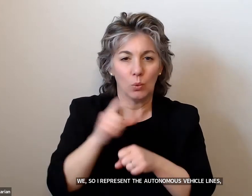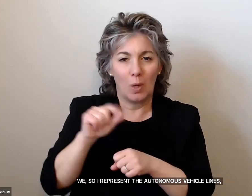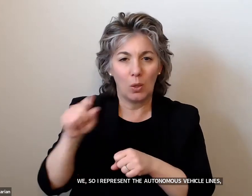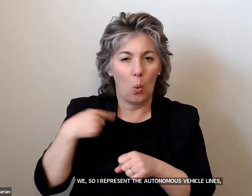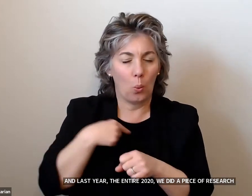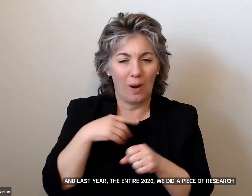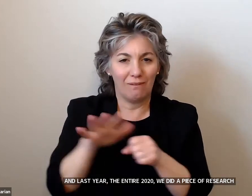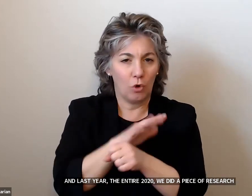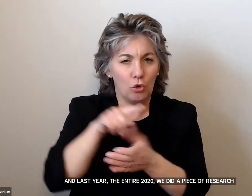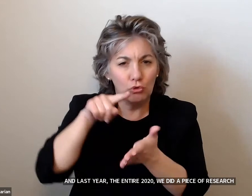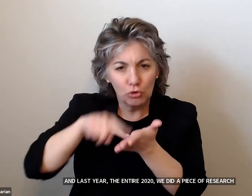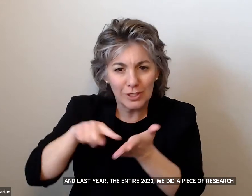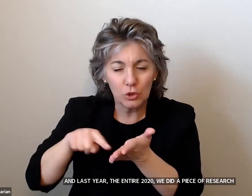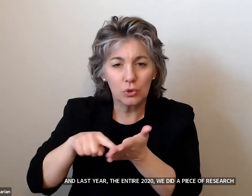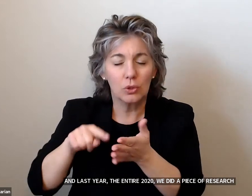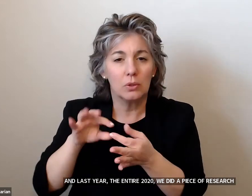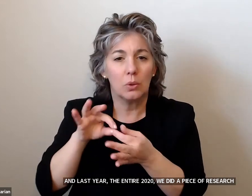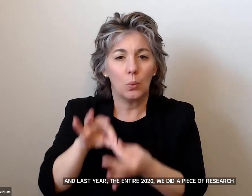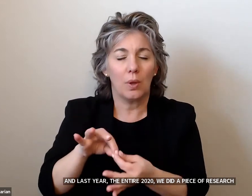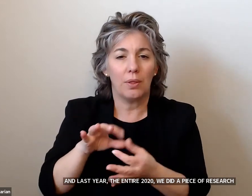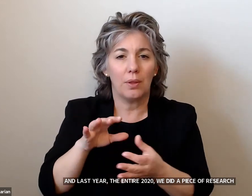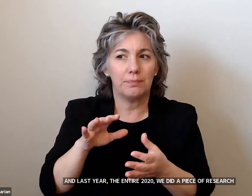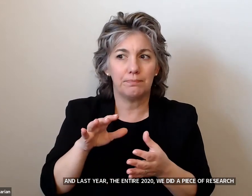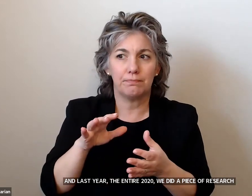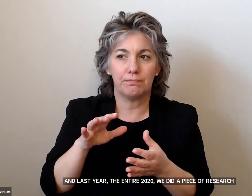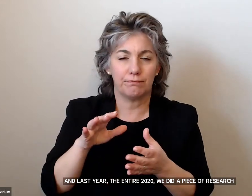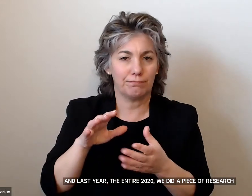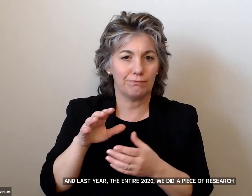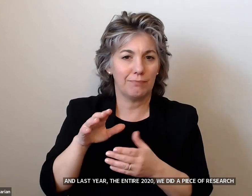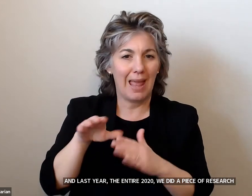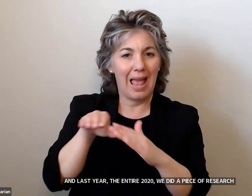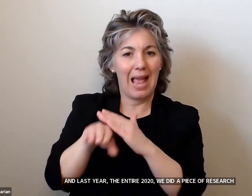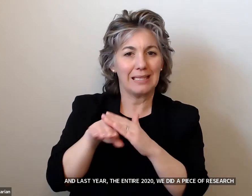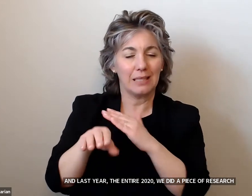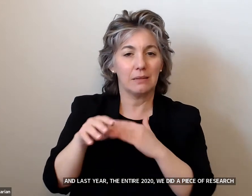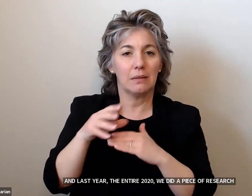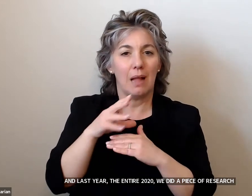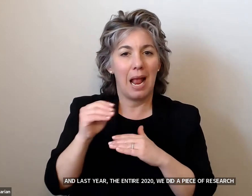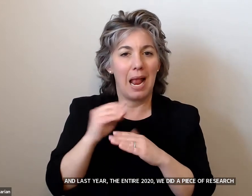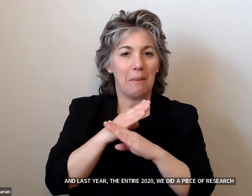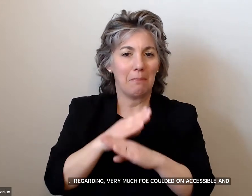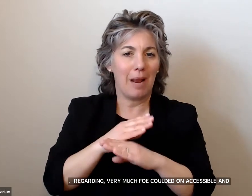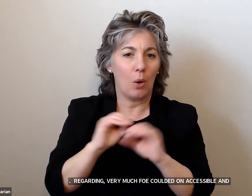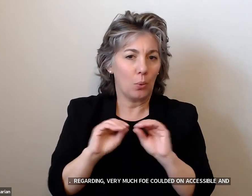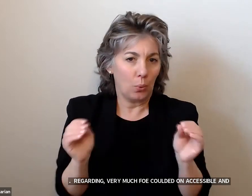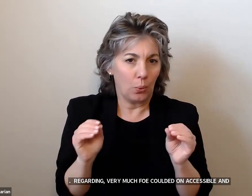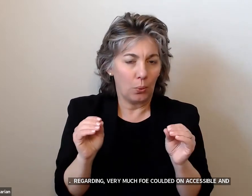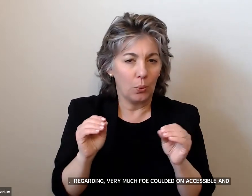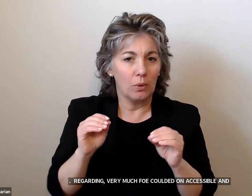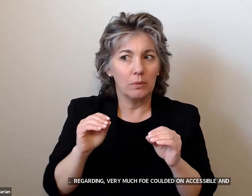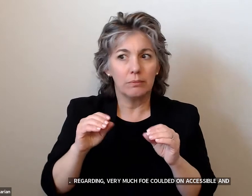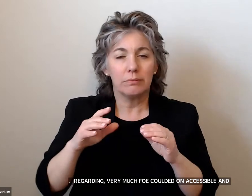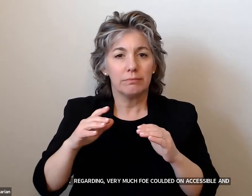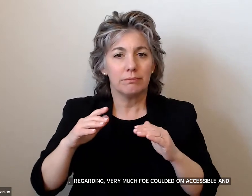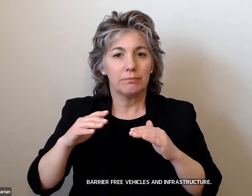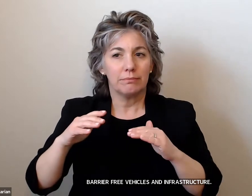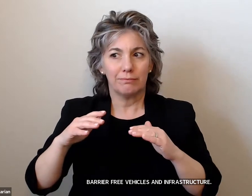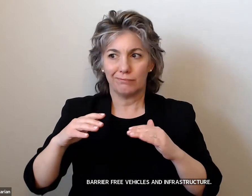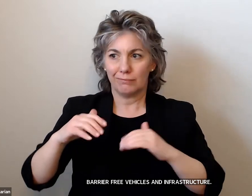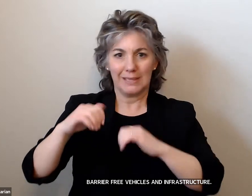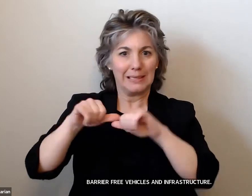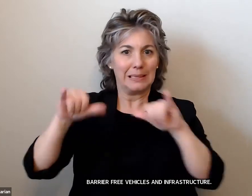very much focused on accessible and barrier-free vehicles and infrastructure, and how the two could